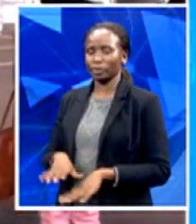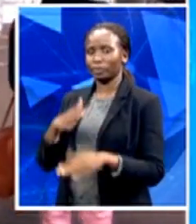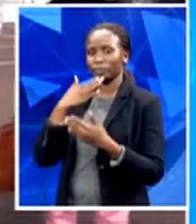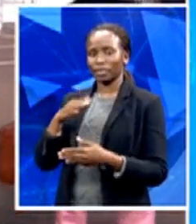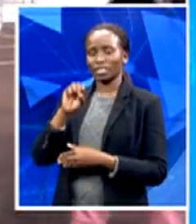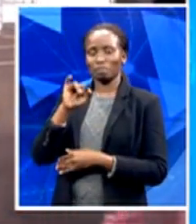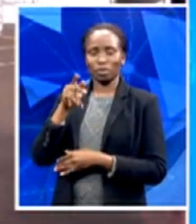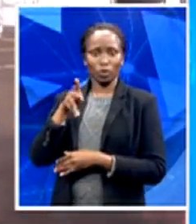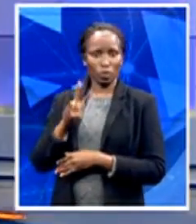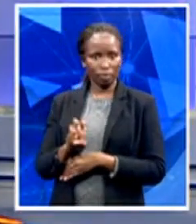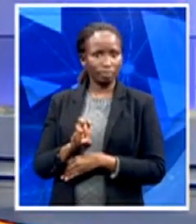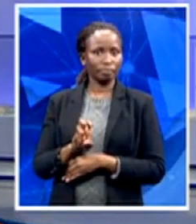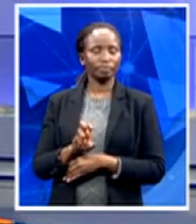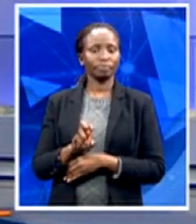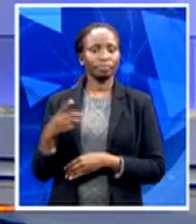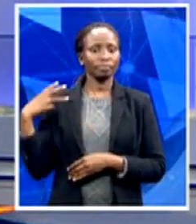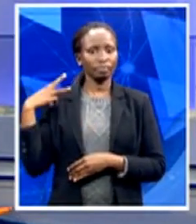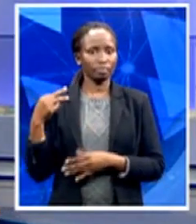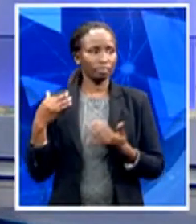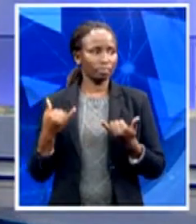now is an address from President Suru Ramaphosa.